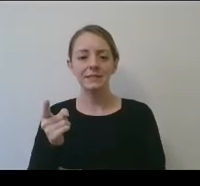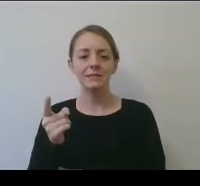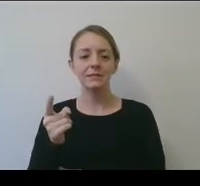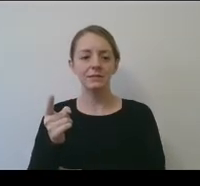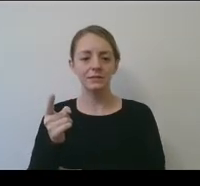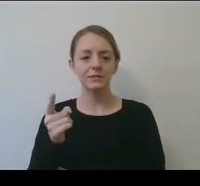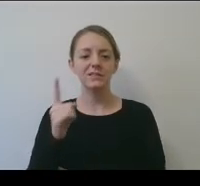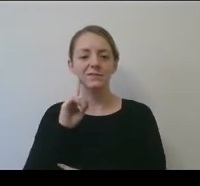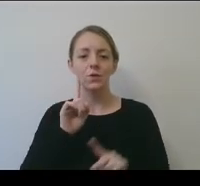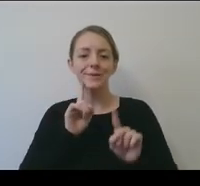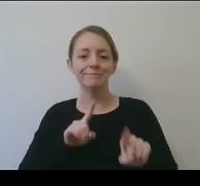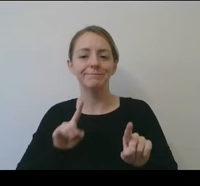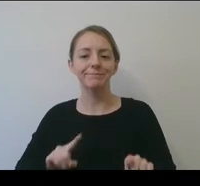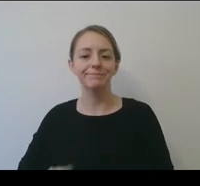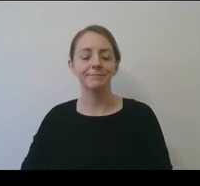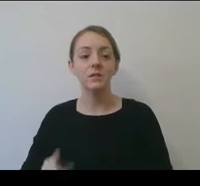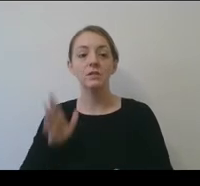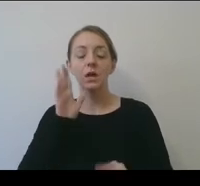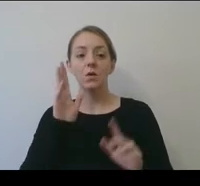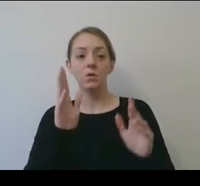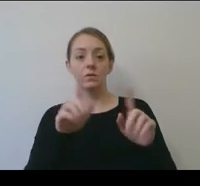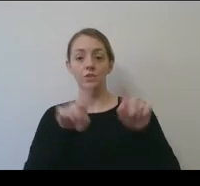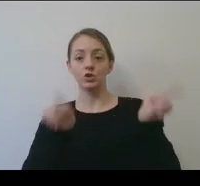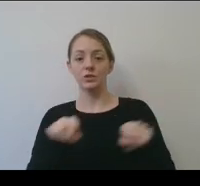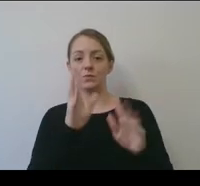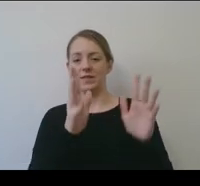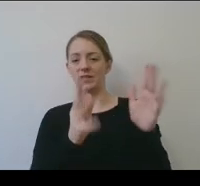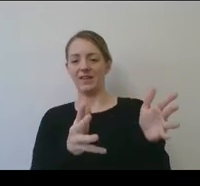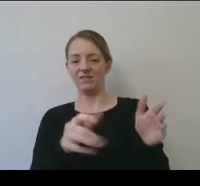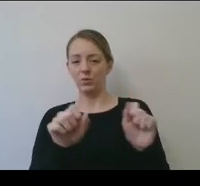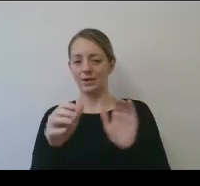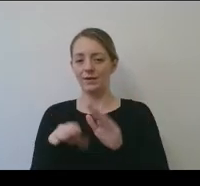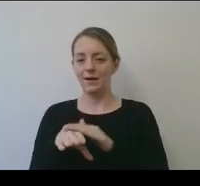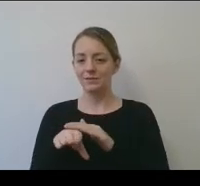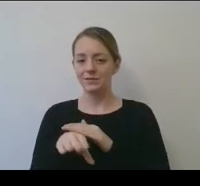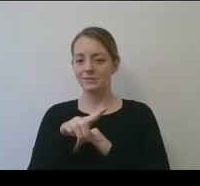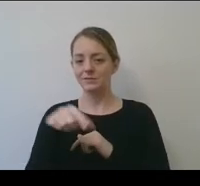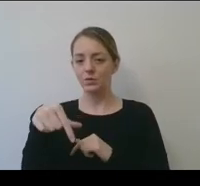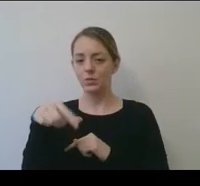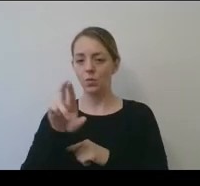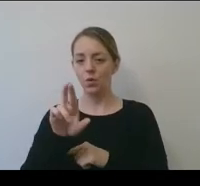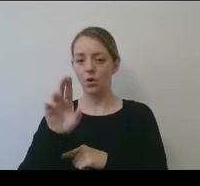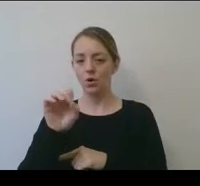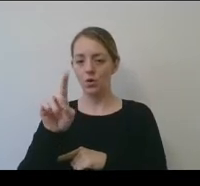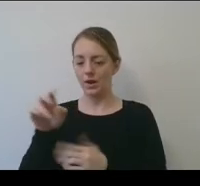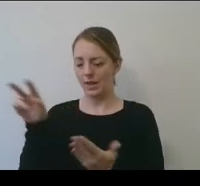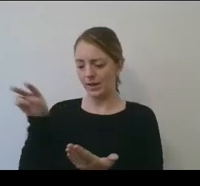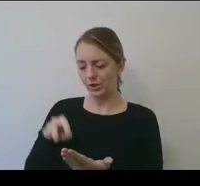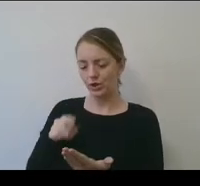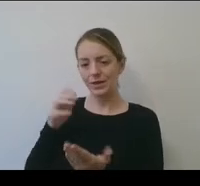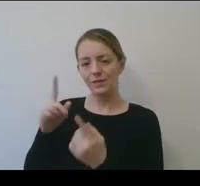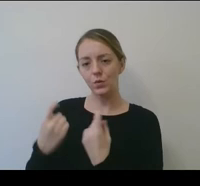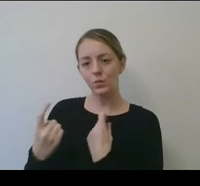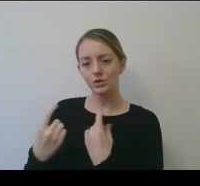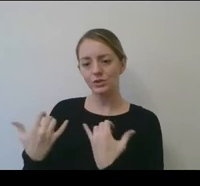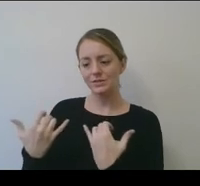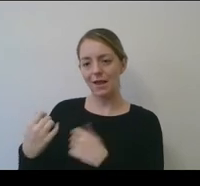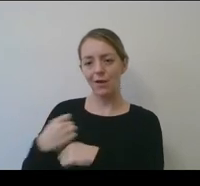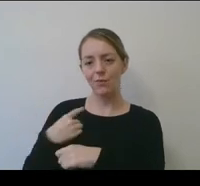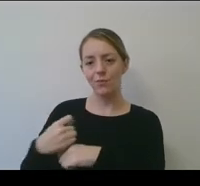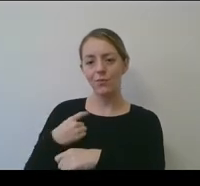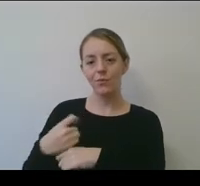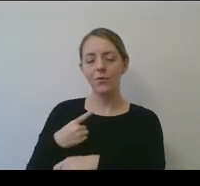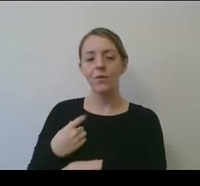So I'll leave this up on the screen so that you have access to it. As I'm looking at questions coming in, one,